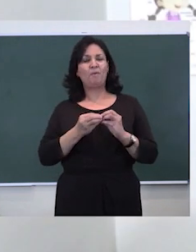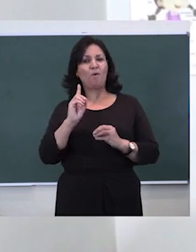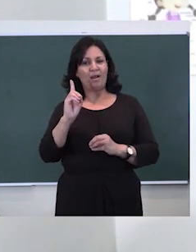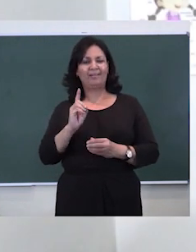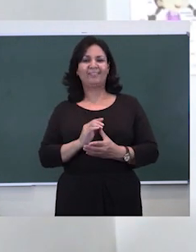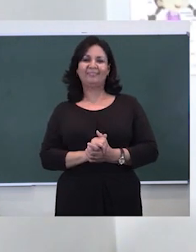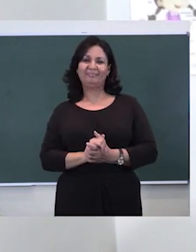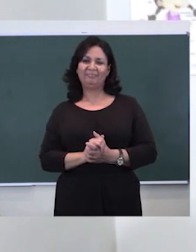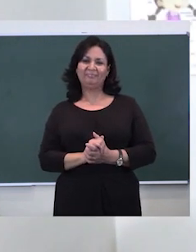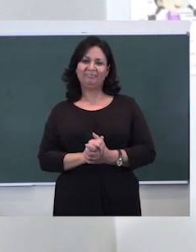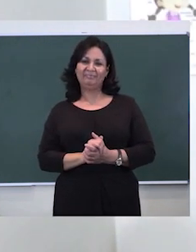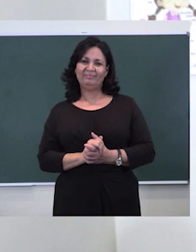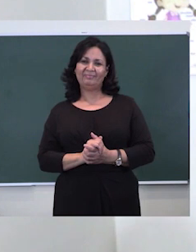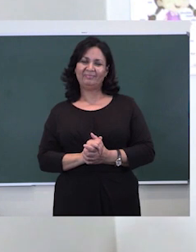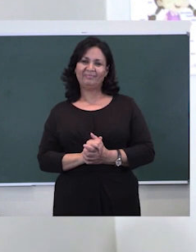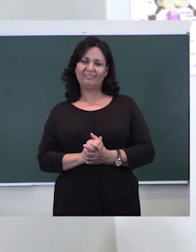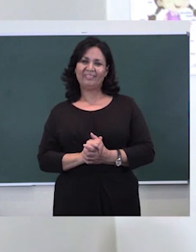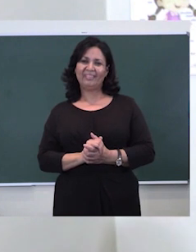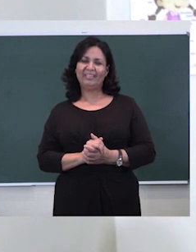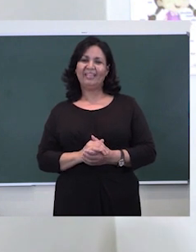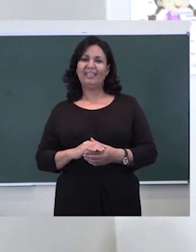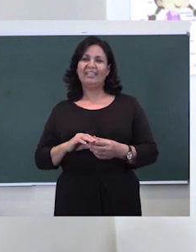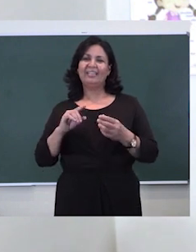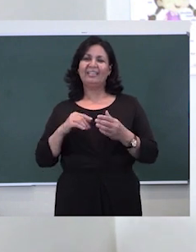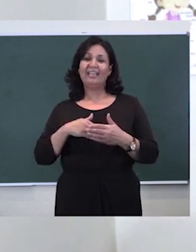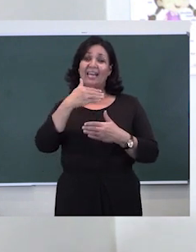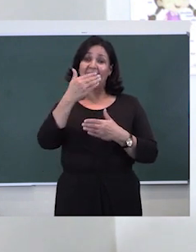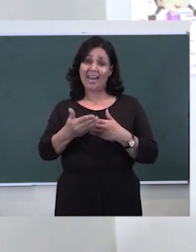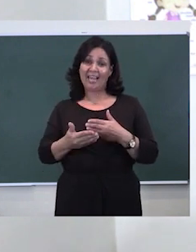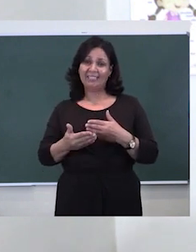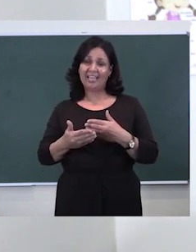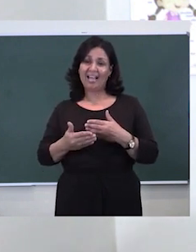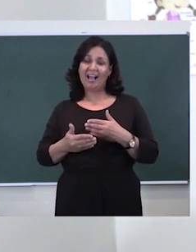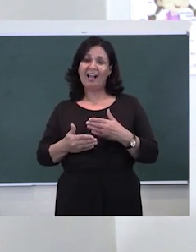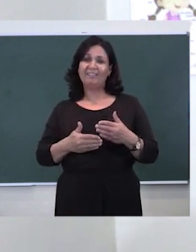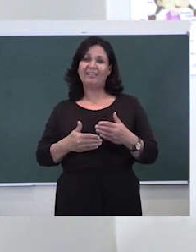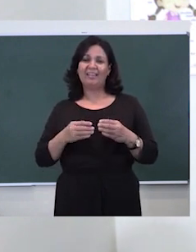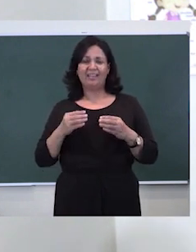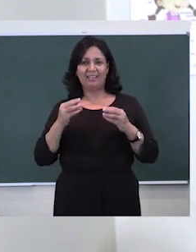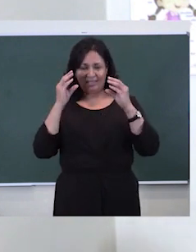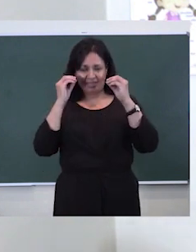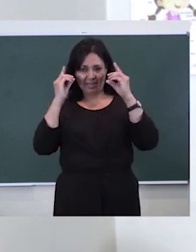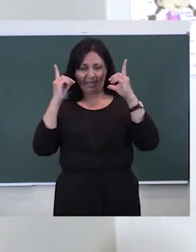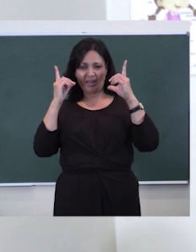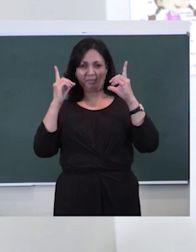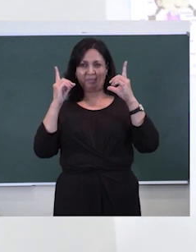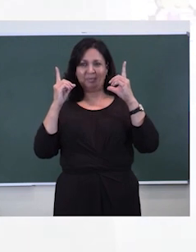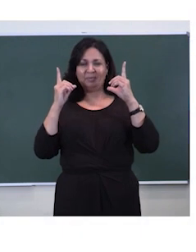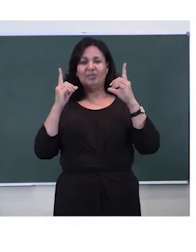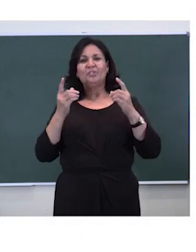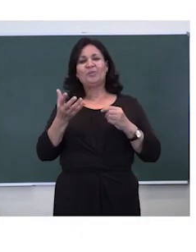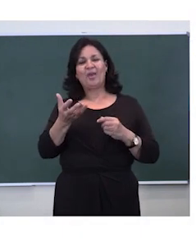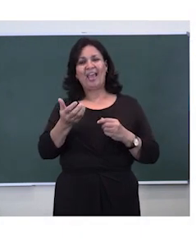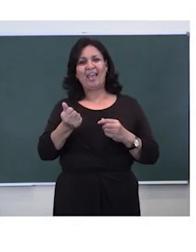Very good. The next thing we have to do after getting up is to have a delicious breakfast.